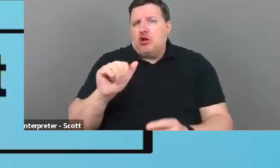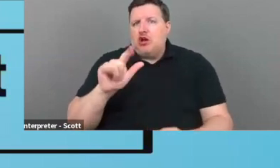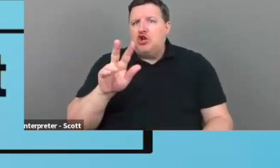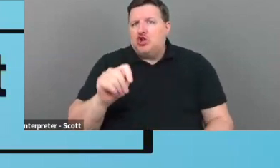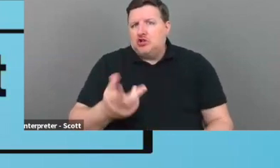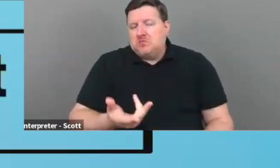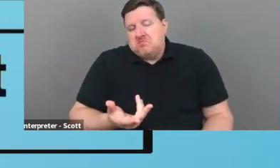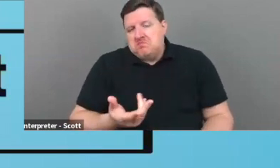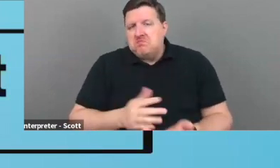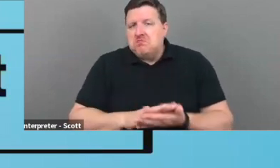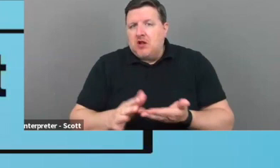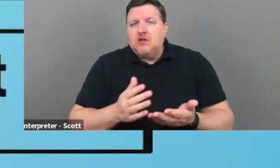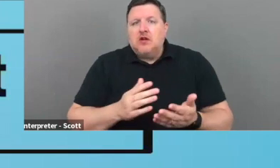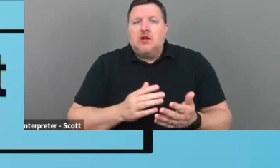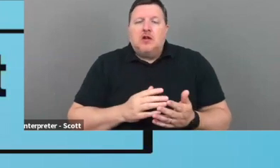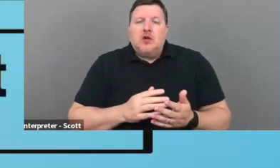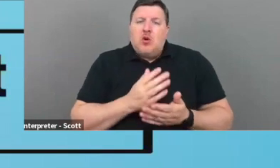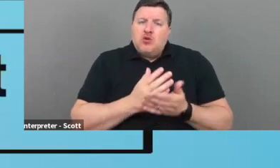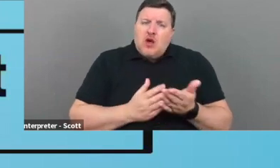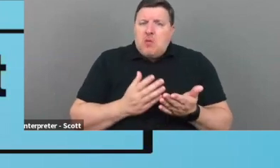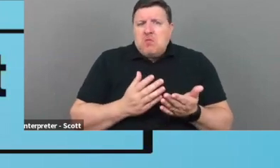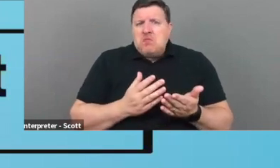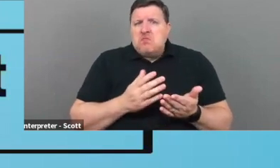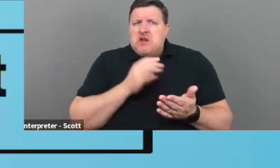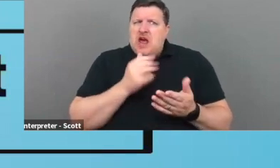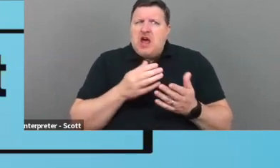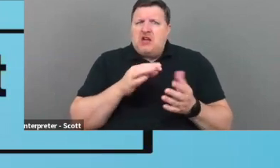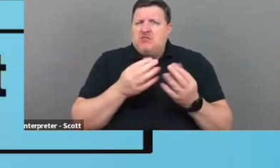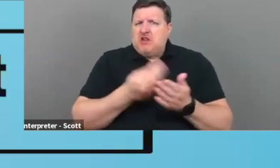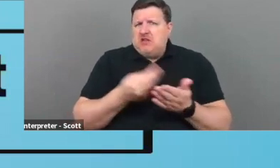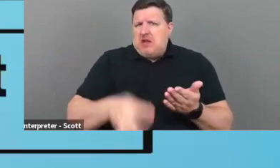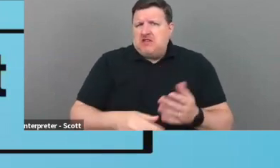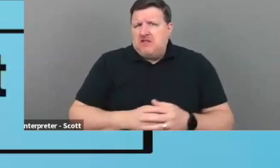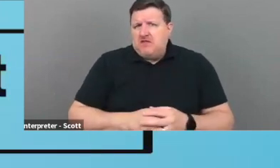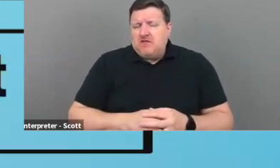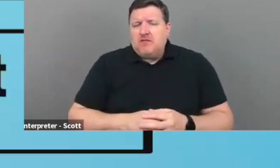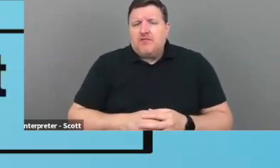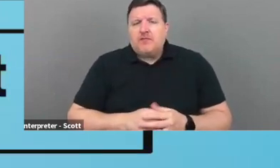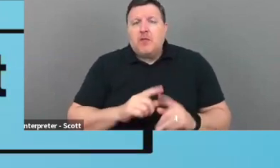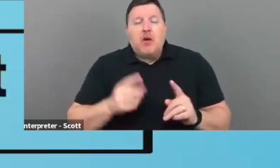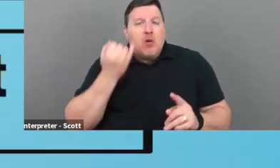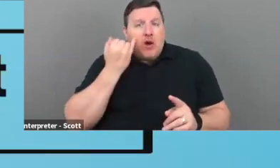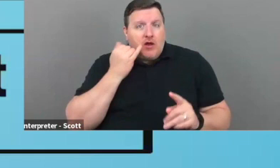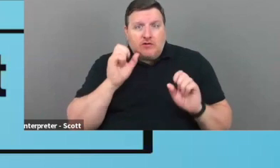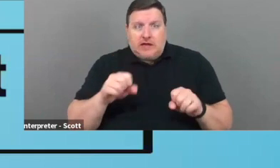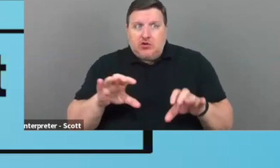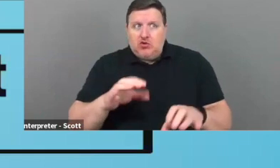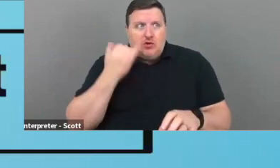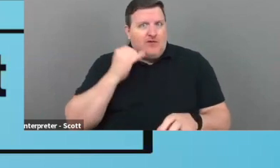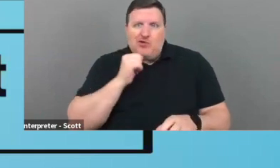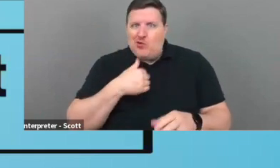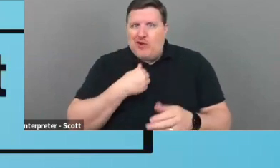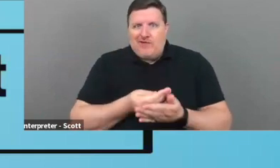more accessible without a huge down payment, but what else can you do if you don't have funds to look?